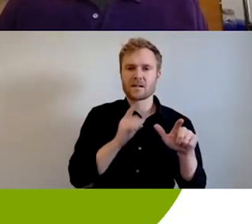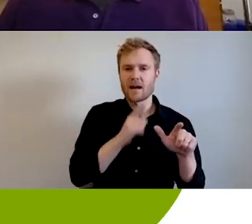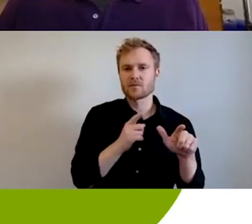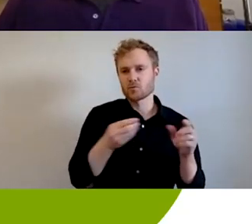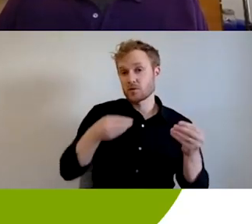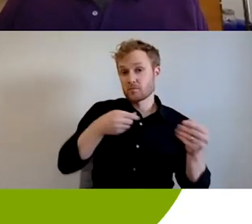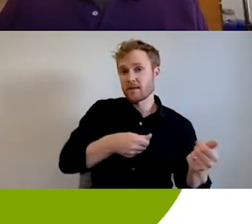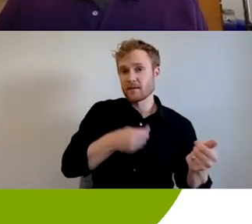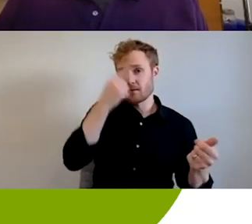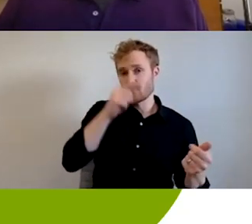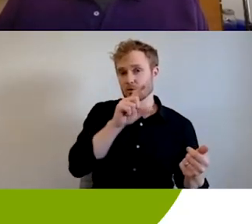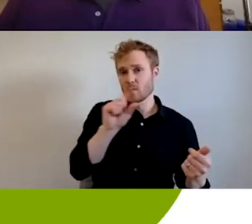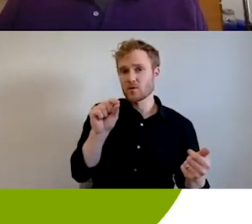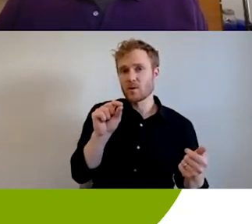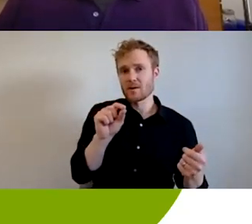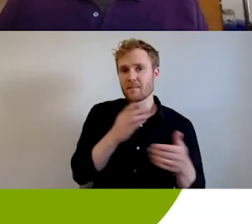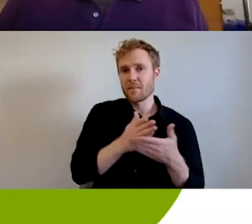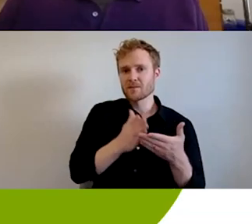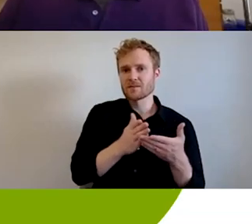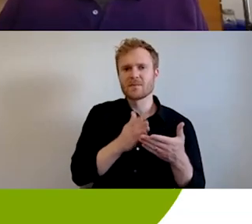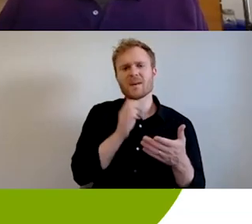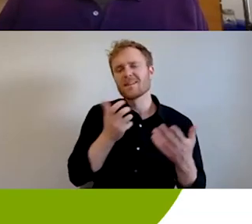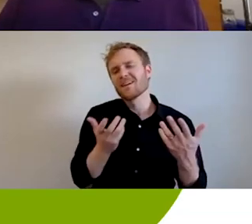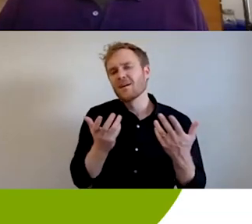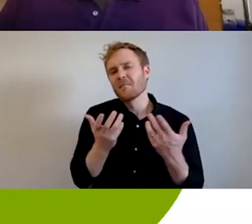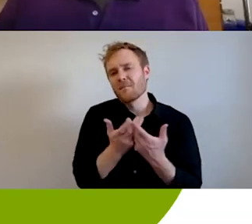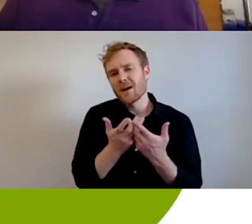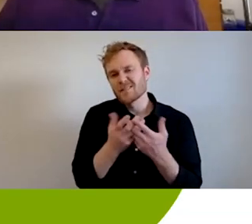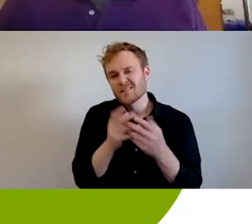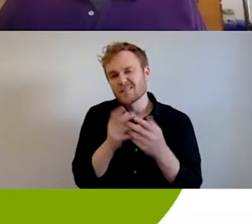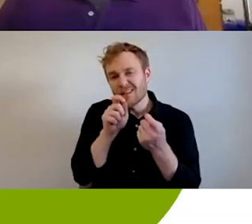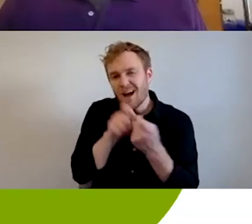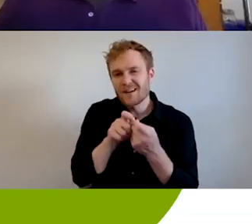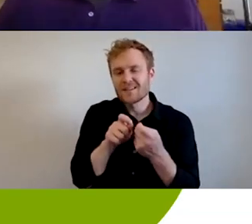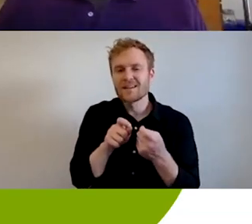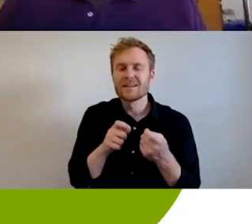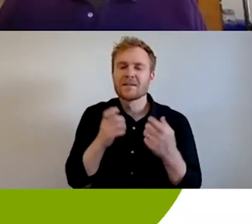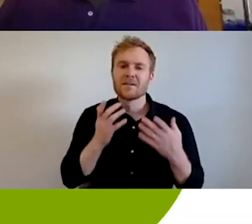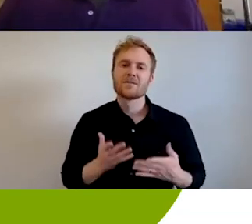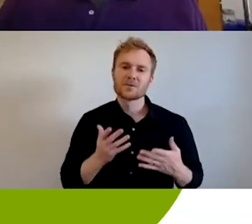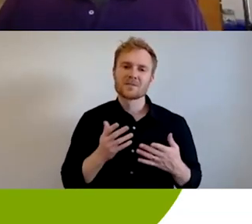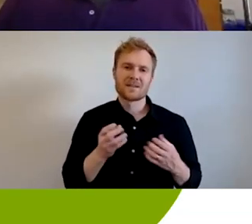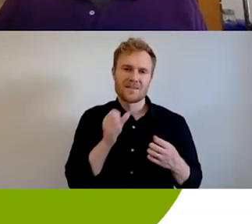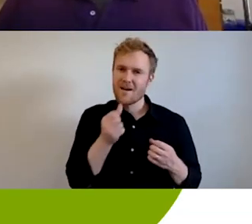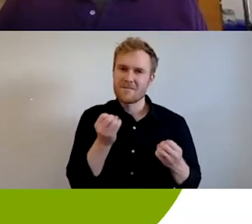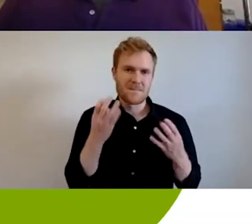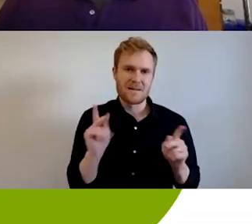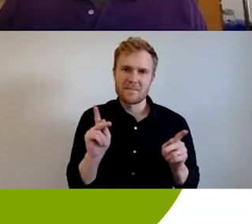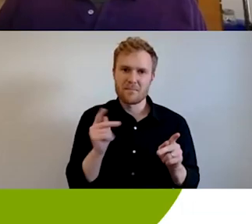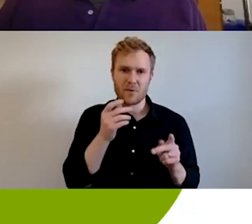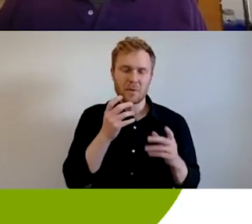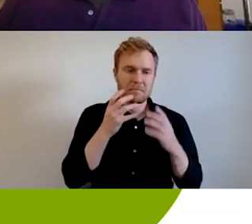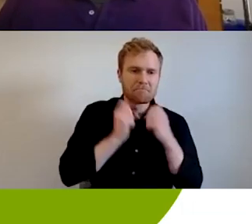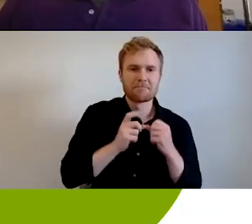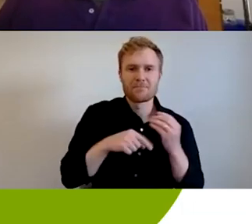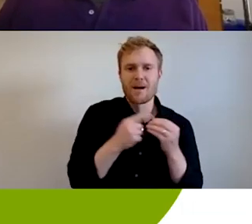the 2020 budget. Um, they don't, they don't align perfectly. Unfortunately, not a lot of people care much about vehicles and equipment, which is understandable. It's not the